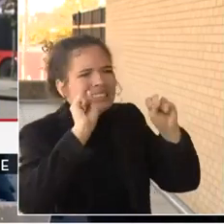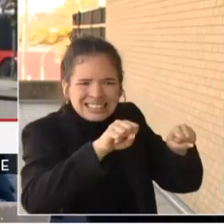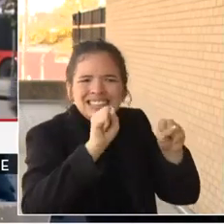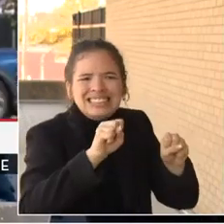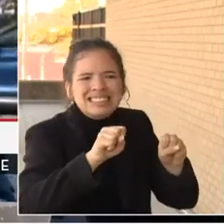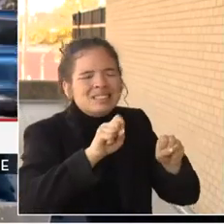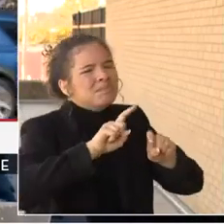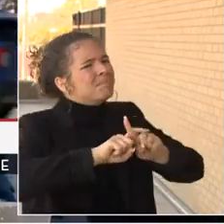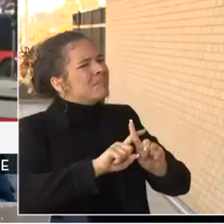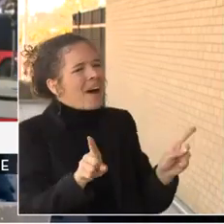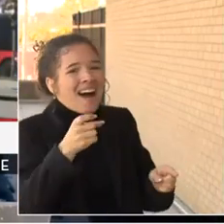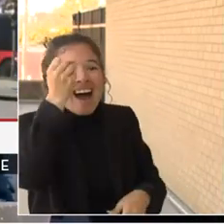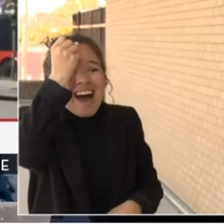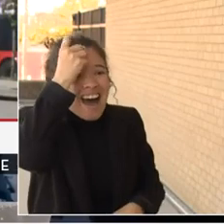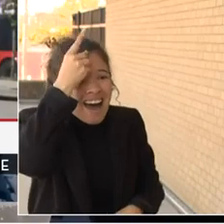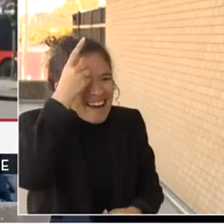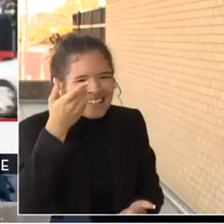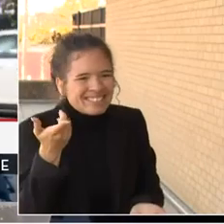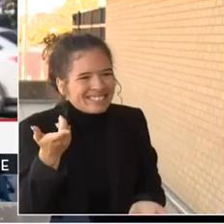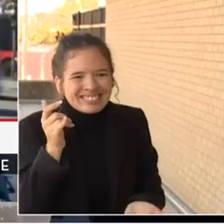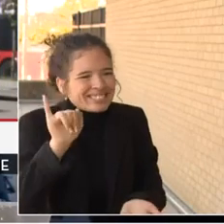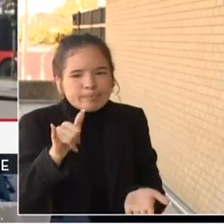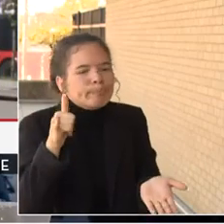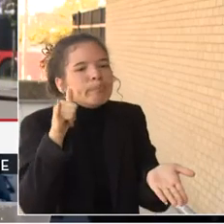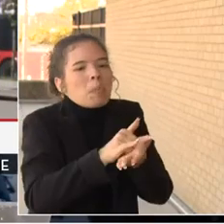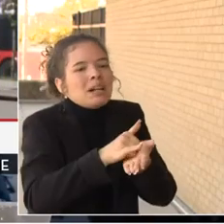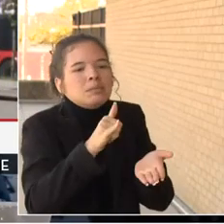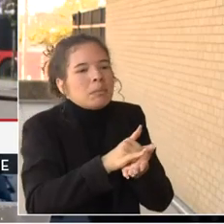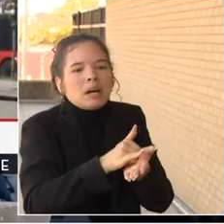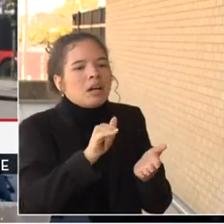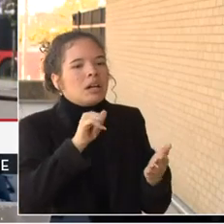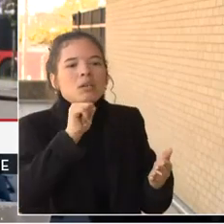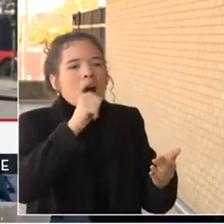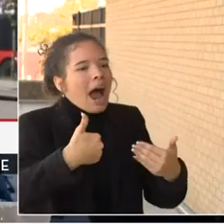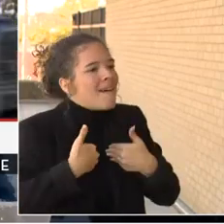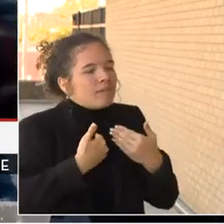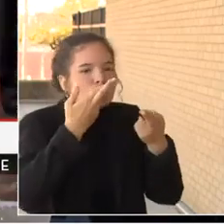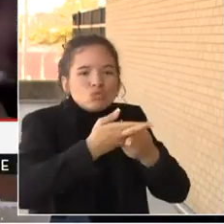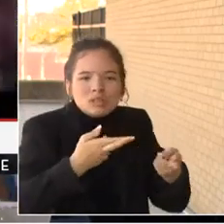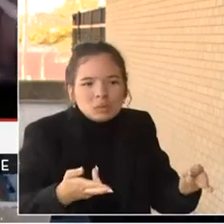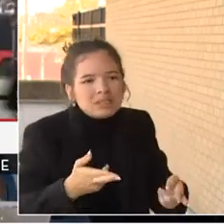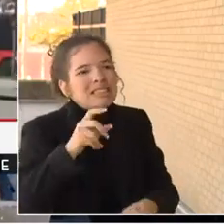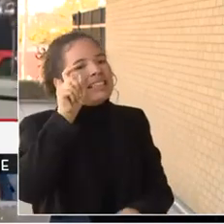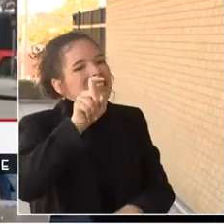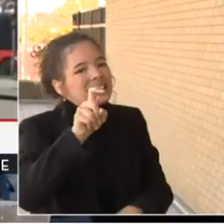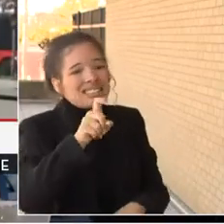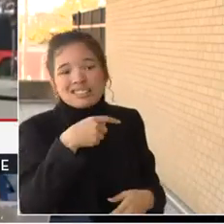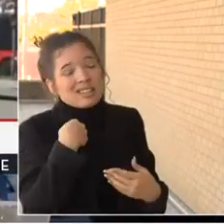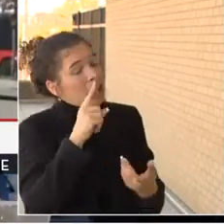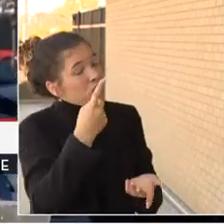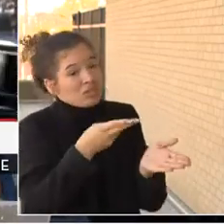not really going to happen because we don't have the resources, we should be honest and say so. And